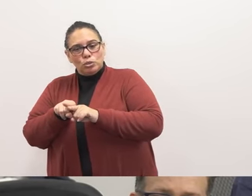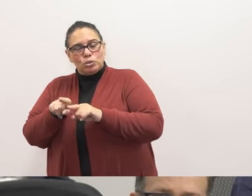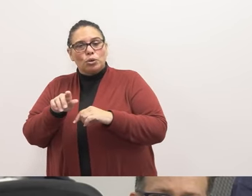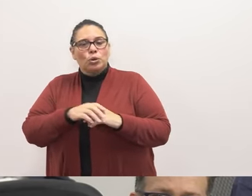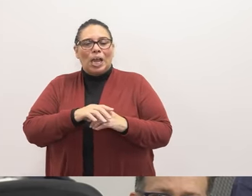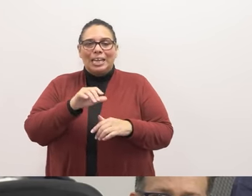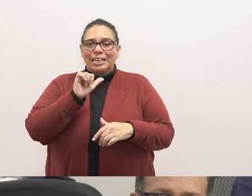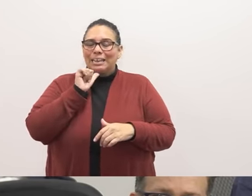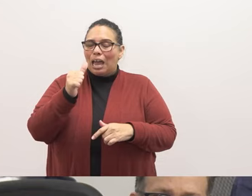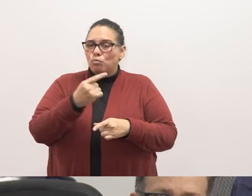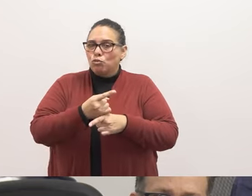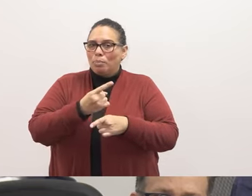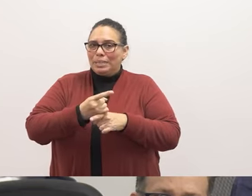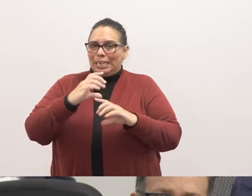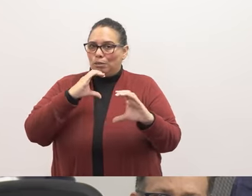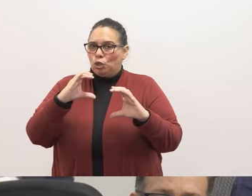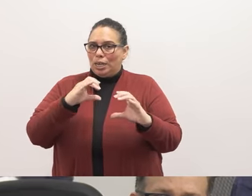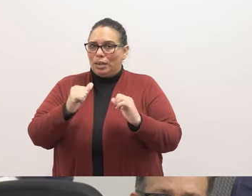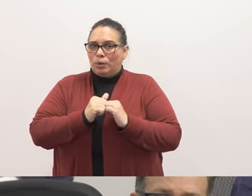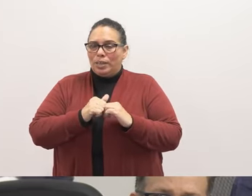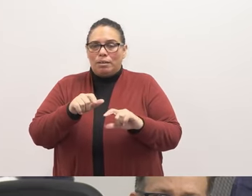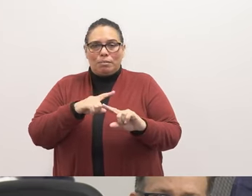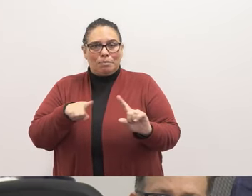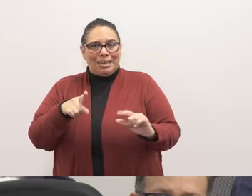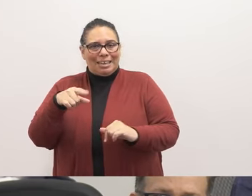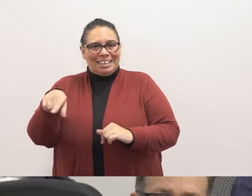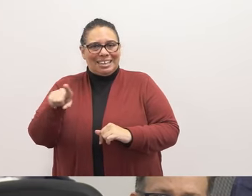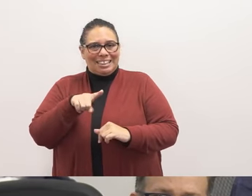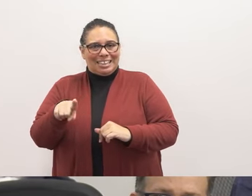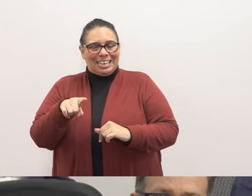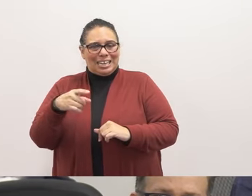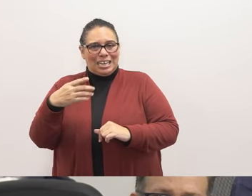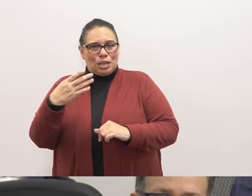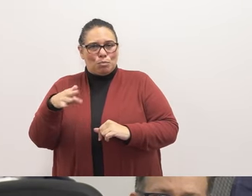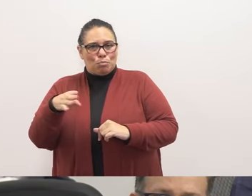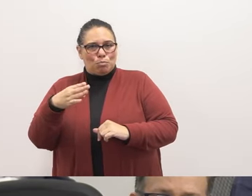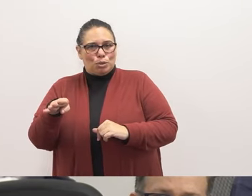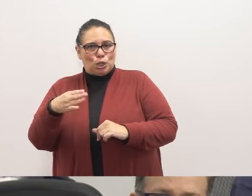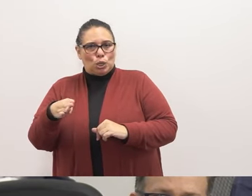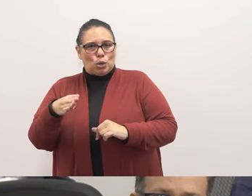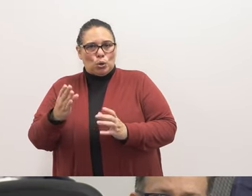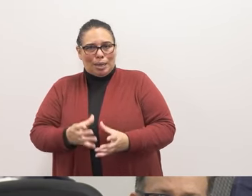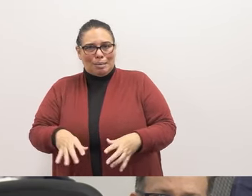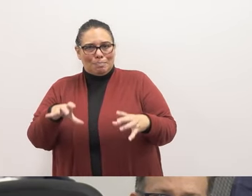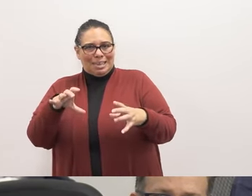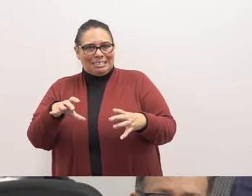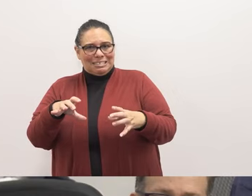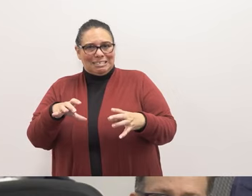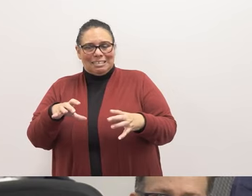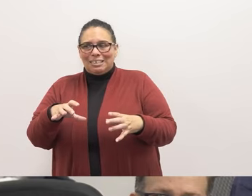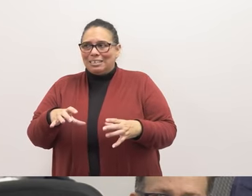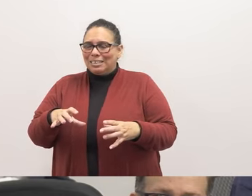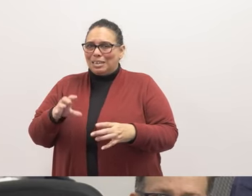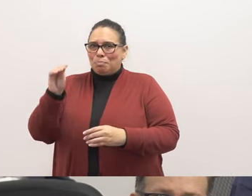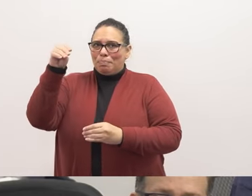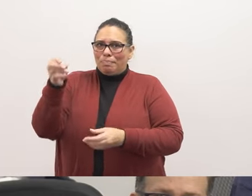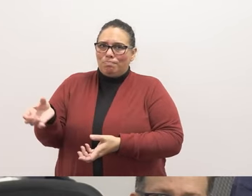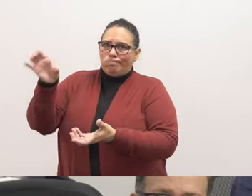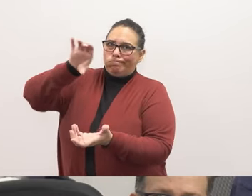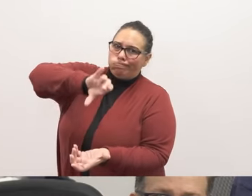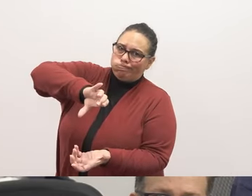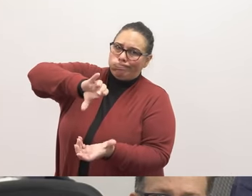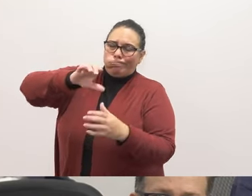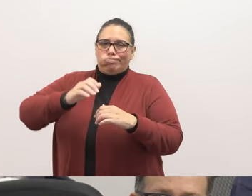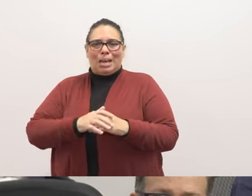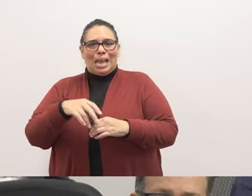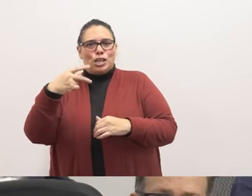properly communicated with about the fact that they have to take these blue bins, put them in the purple bins, and then after that, take the purple bins out